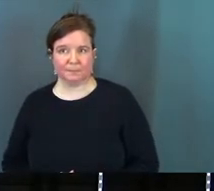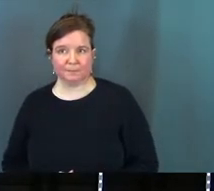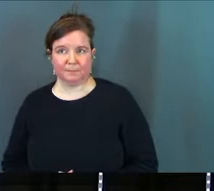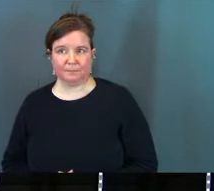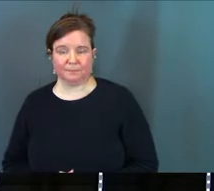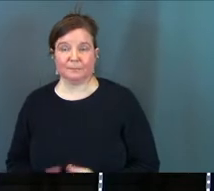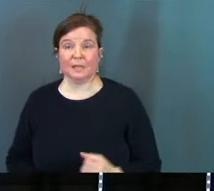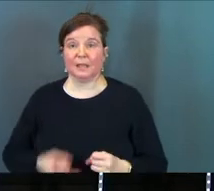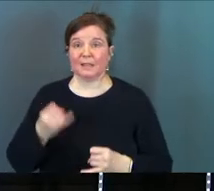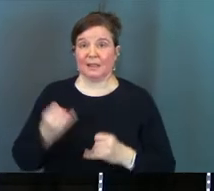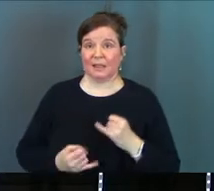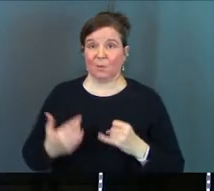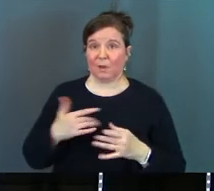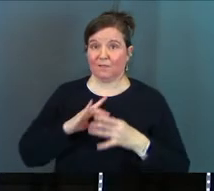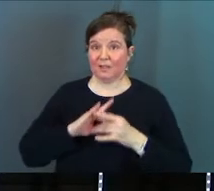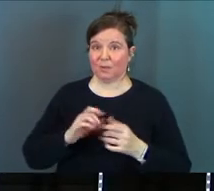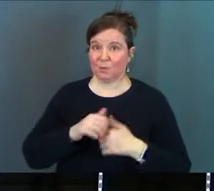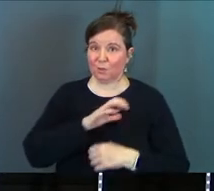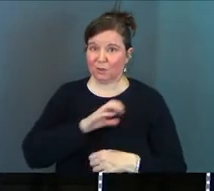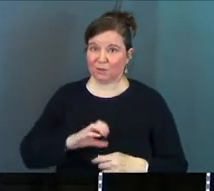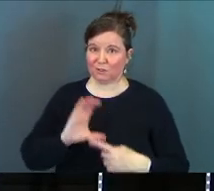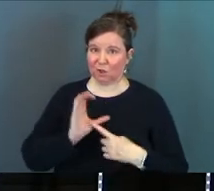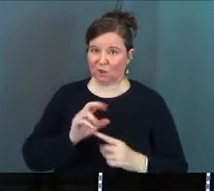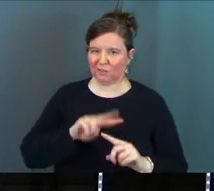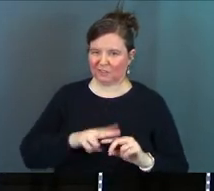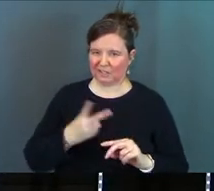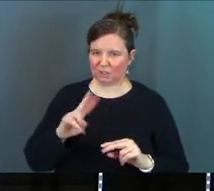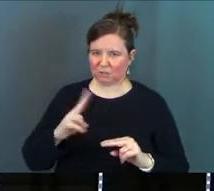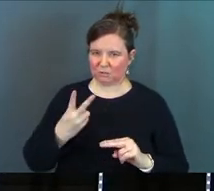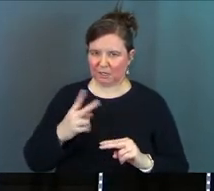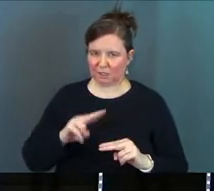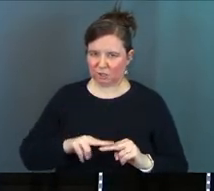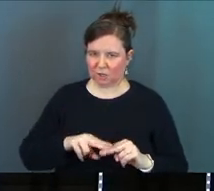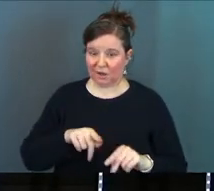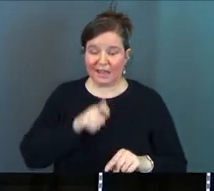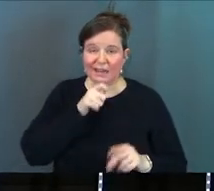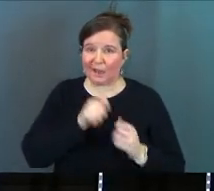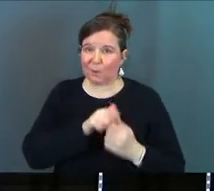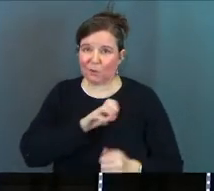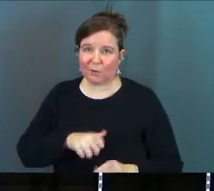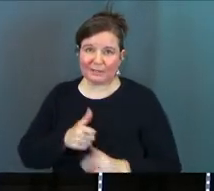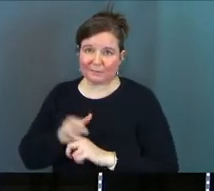last one is that we have a relationship with Christian culture and not with Christ himself